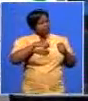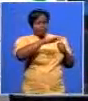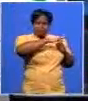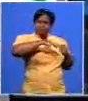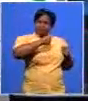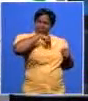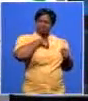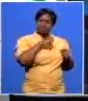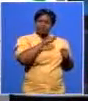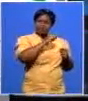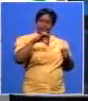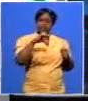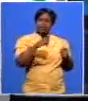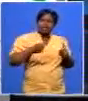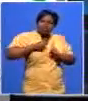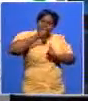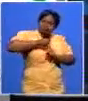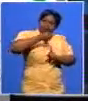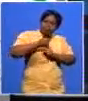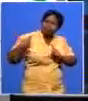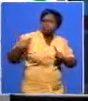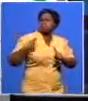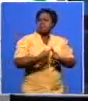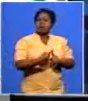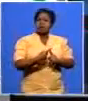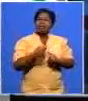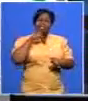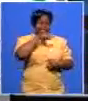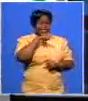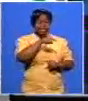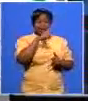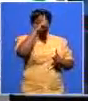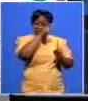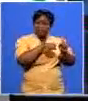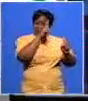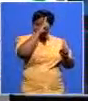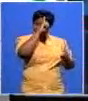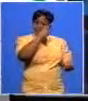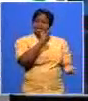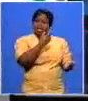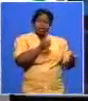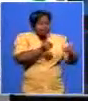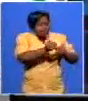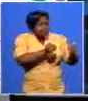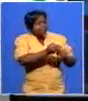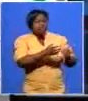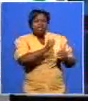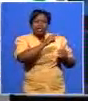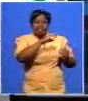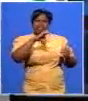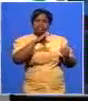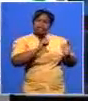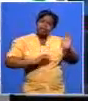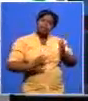struggle and he led this country to where it is and appreciate the fact that it is the ANC that saved him and he contributed in shaping the